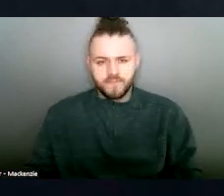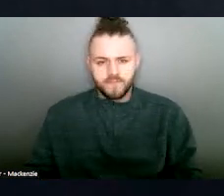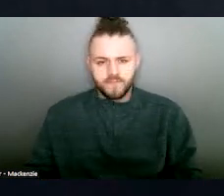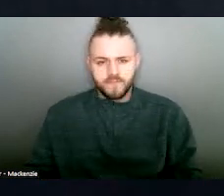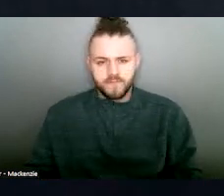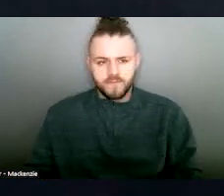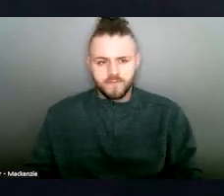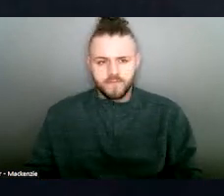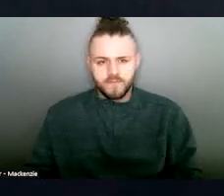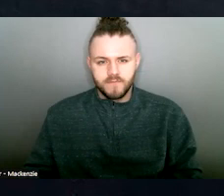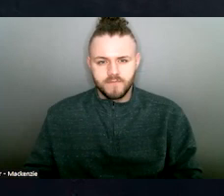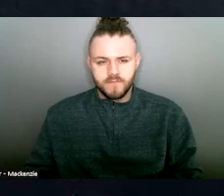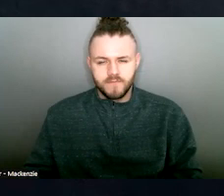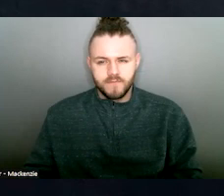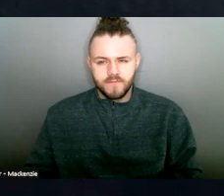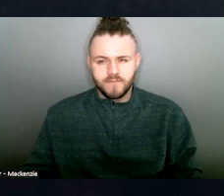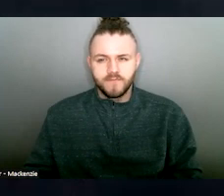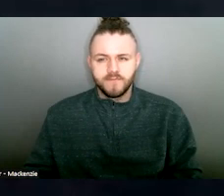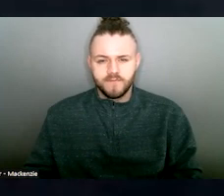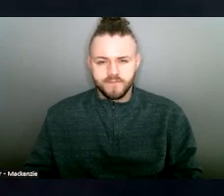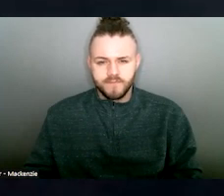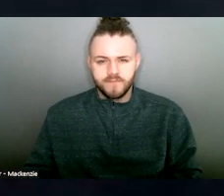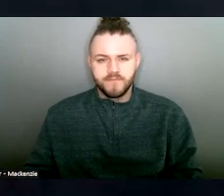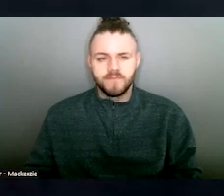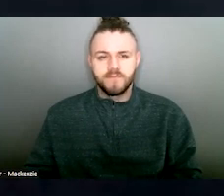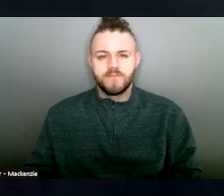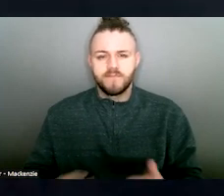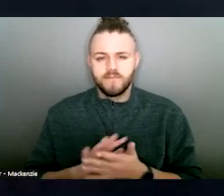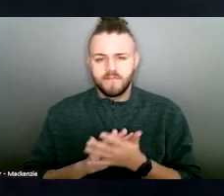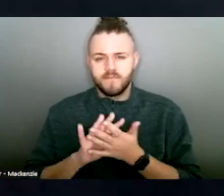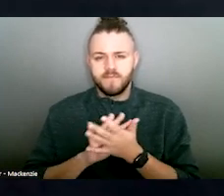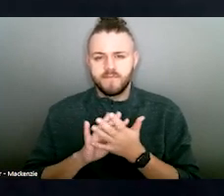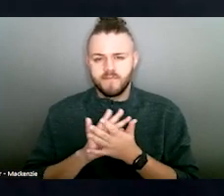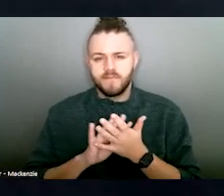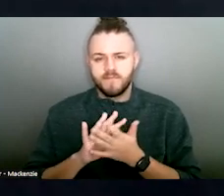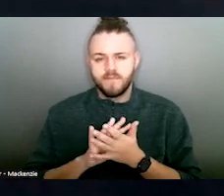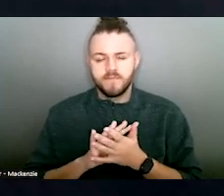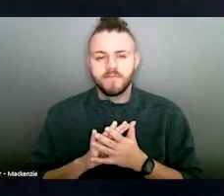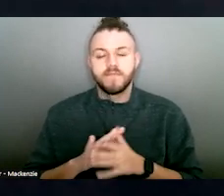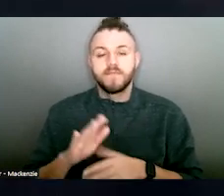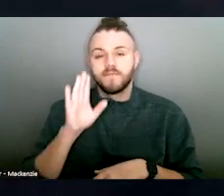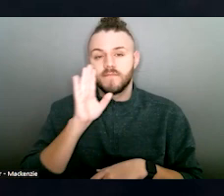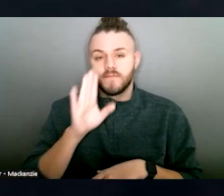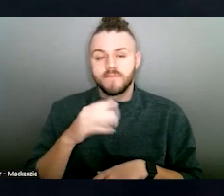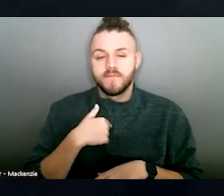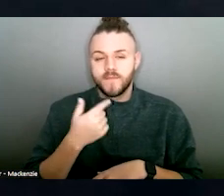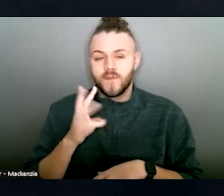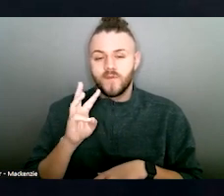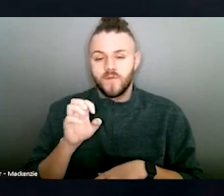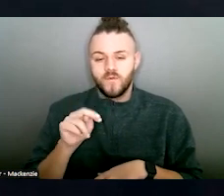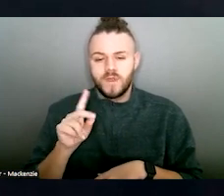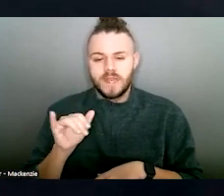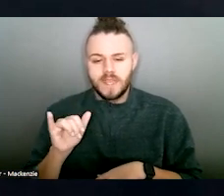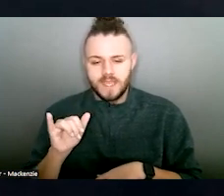Good morning. I am Wendy Waters-Mill, Chief Executive Officer of YWCA Hamilton, located in Butler